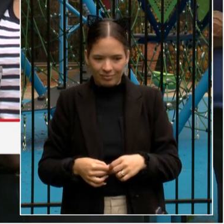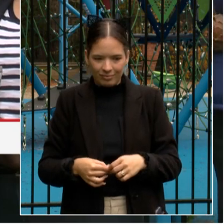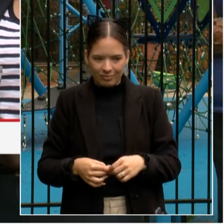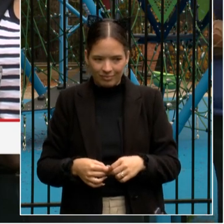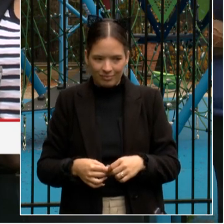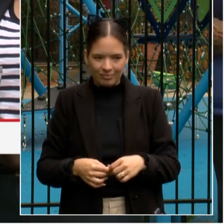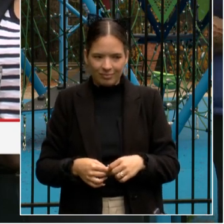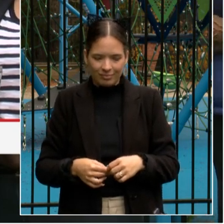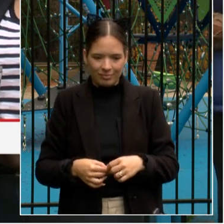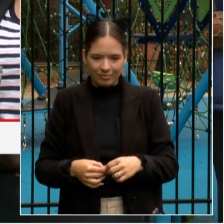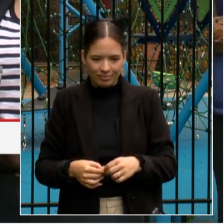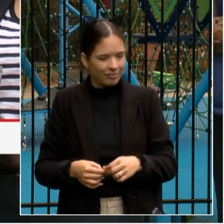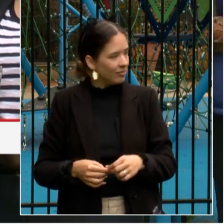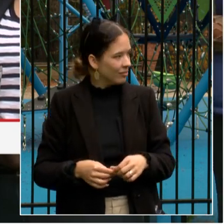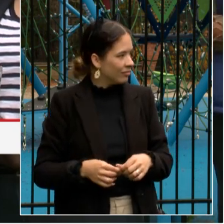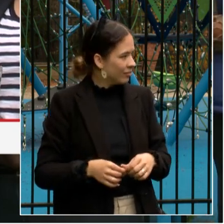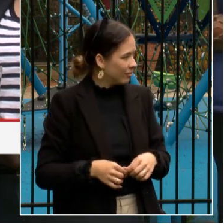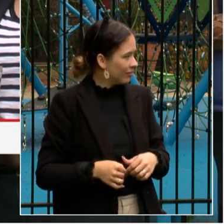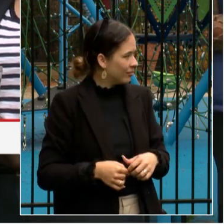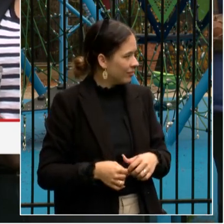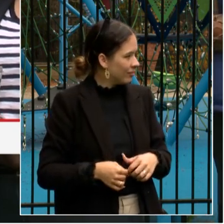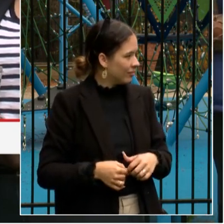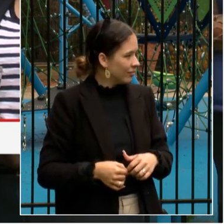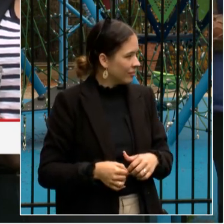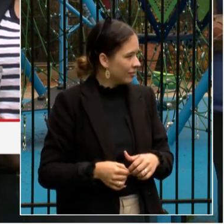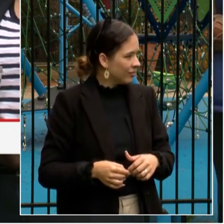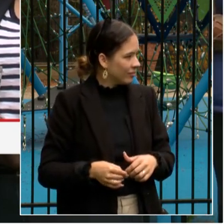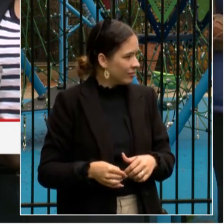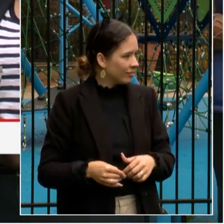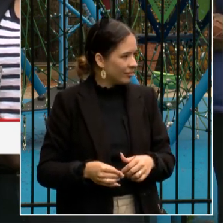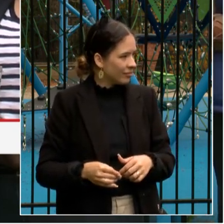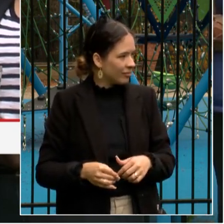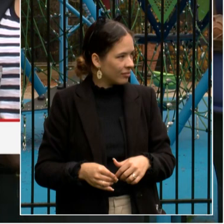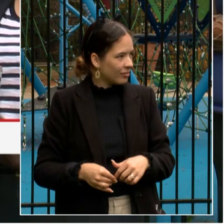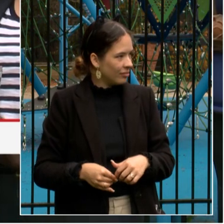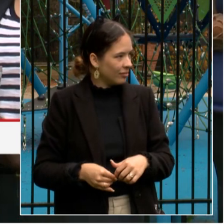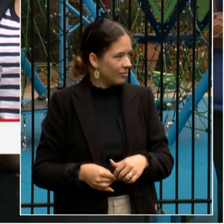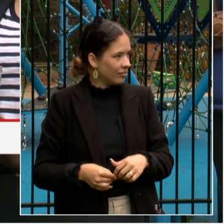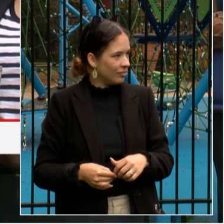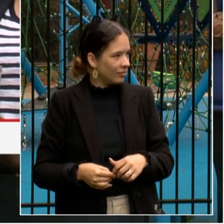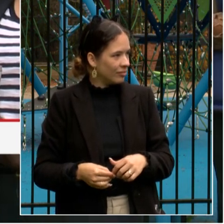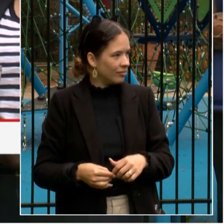community, and our students develop their academic knowledge in two languages.